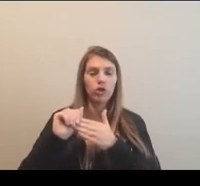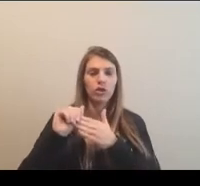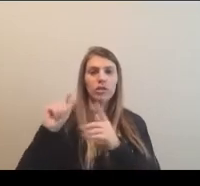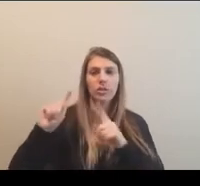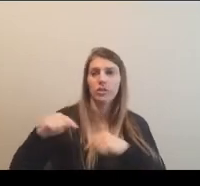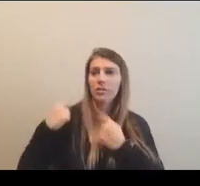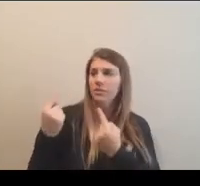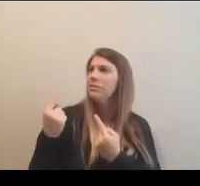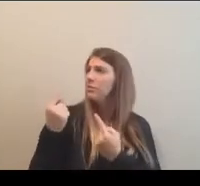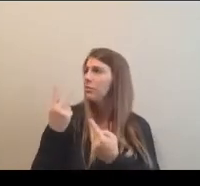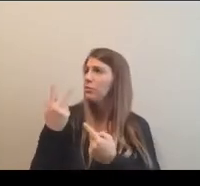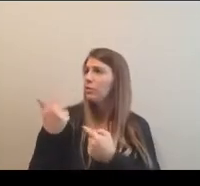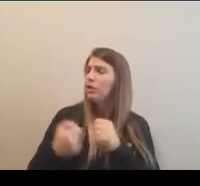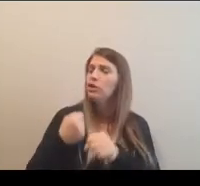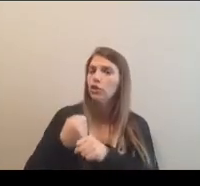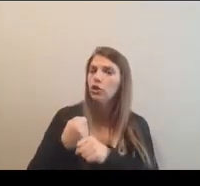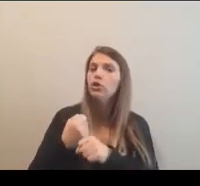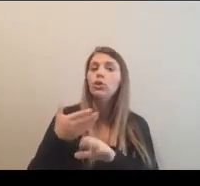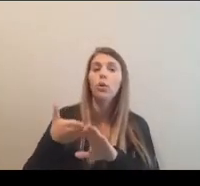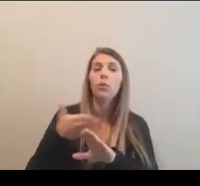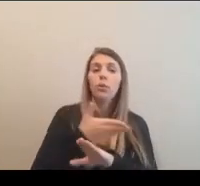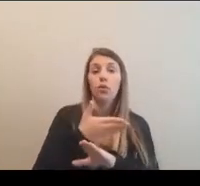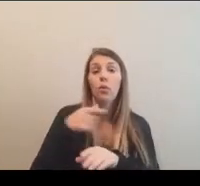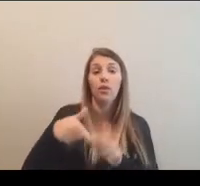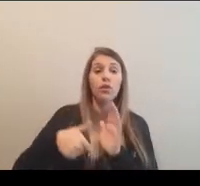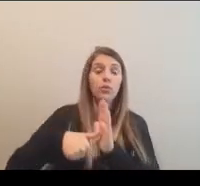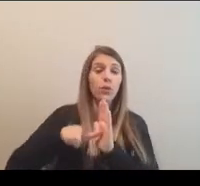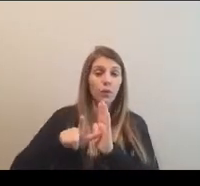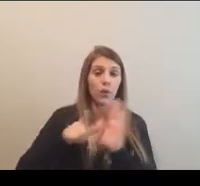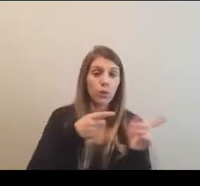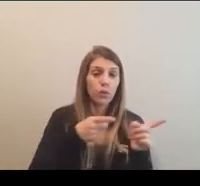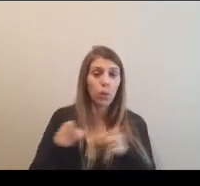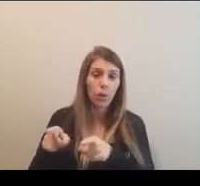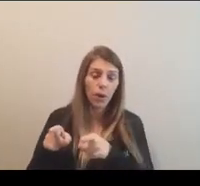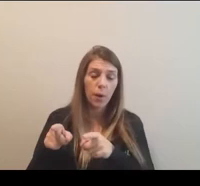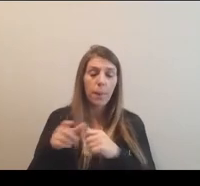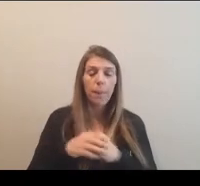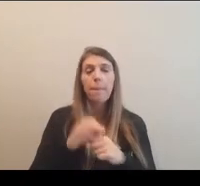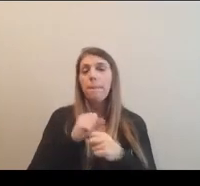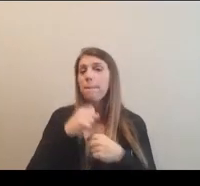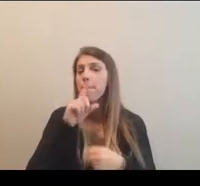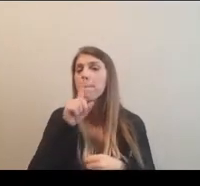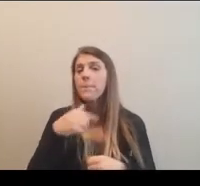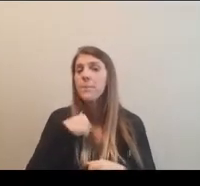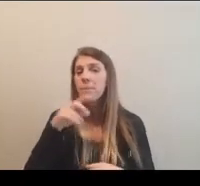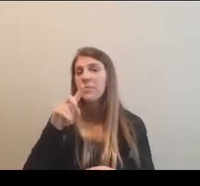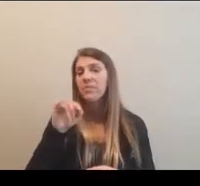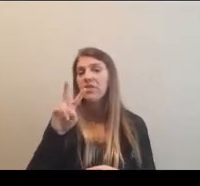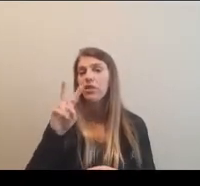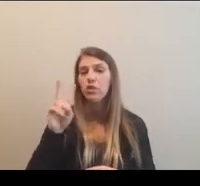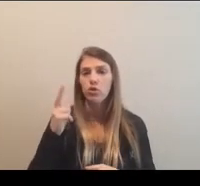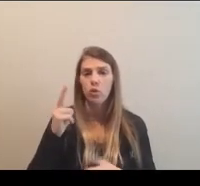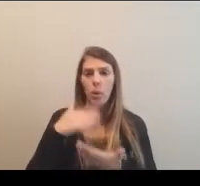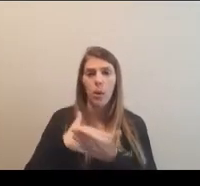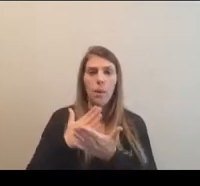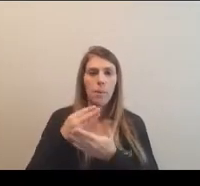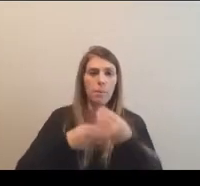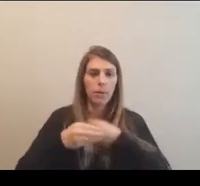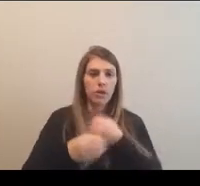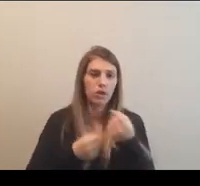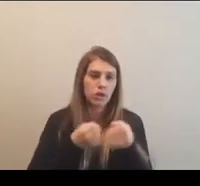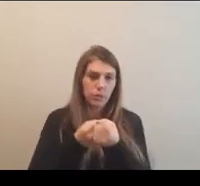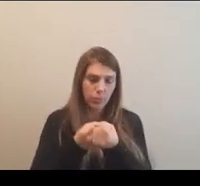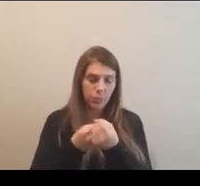last couple of years. So, well prior to these reviews taking place to make sure we had the division two budget support and otherwise. Um,